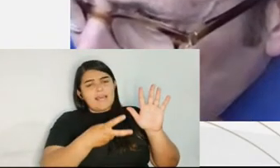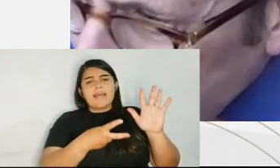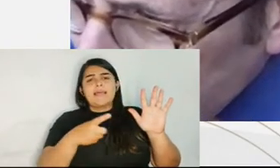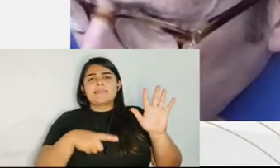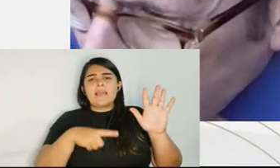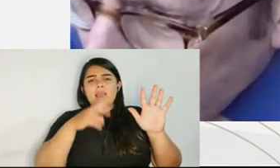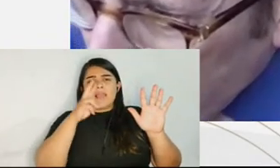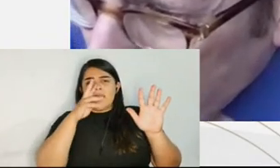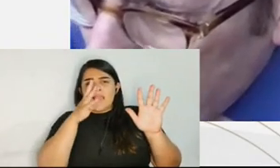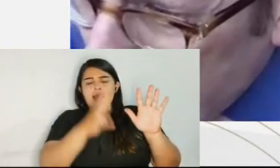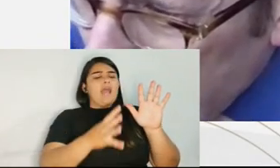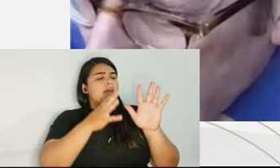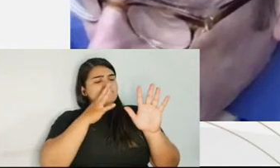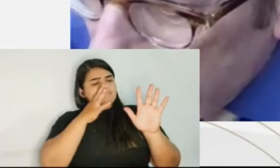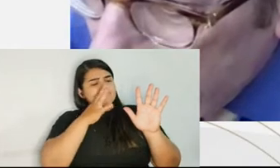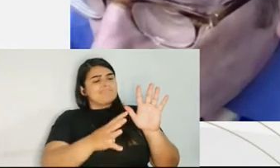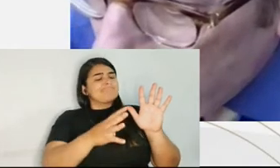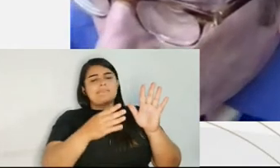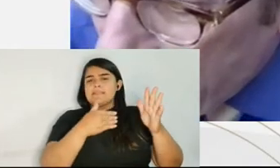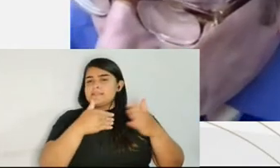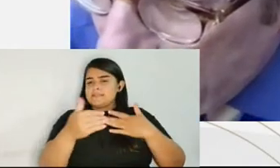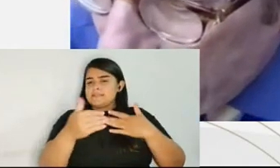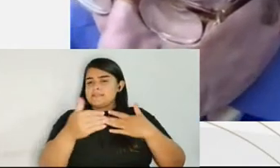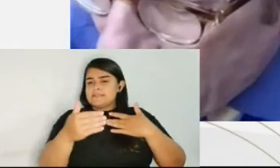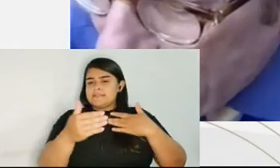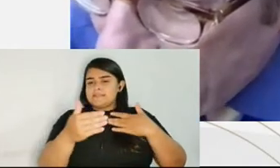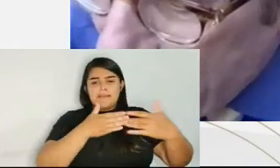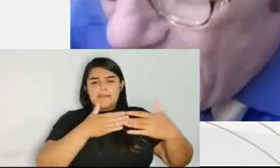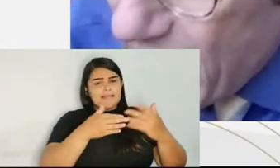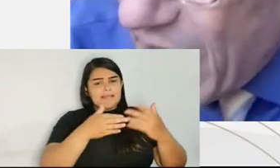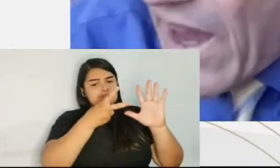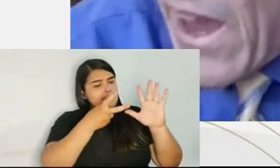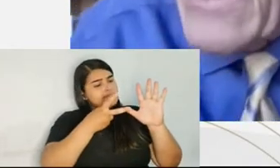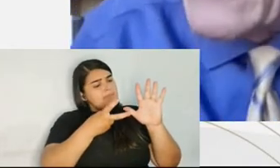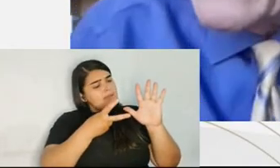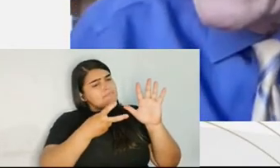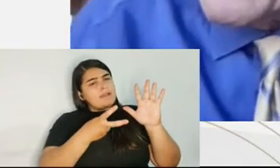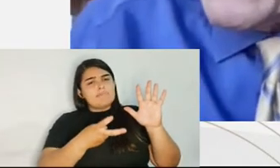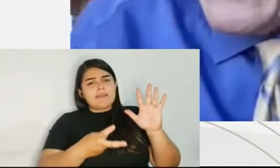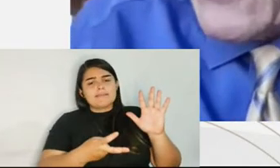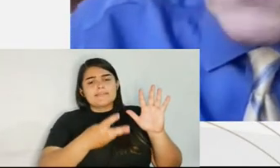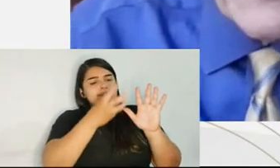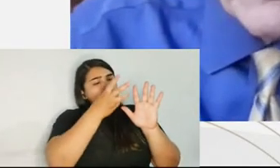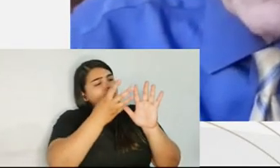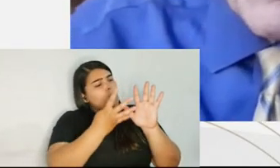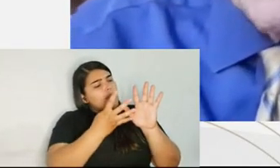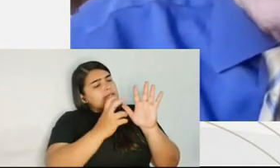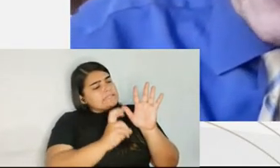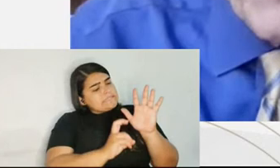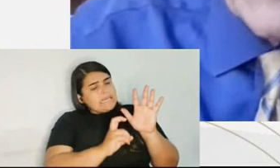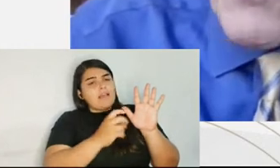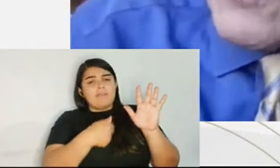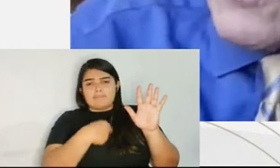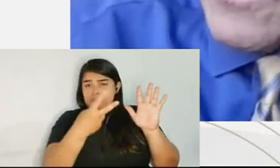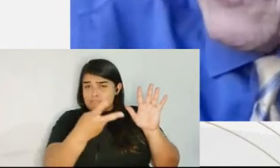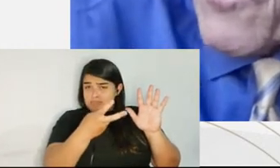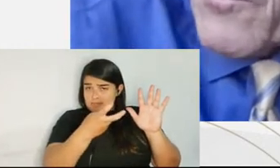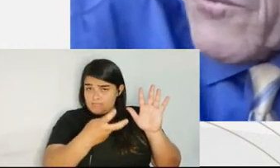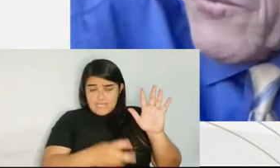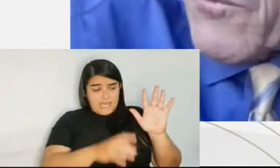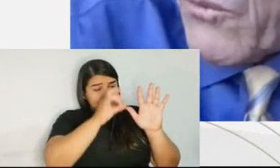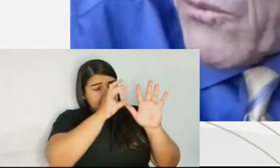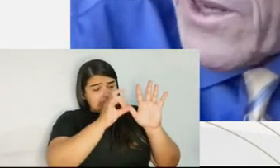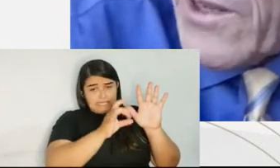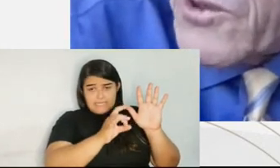So that's three, four, and five, and each of these charges carries a penalty